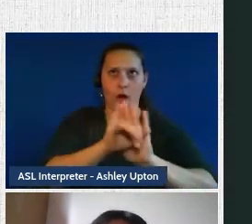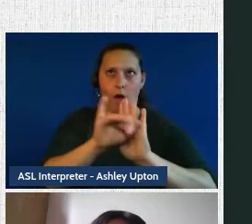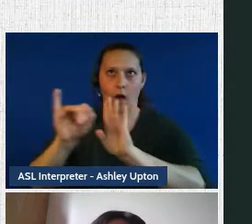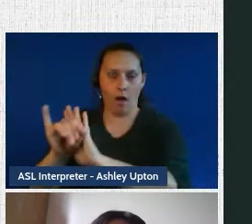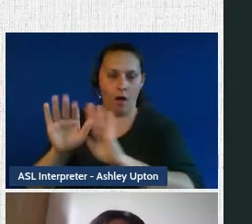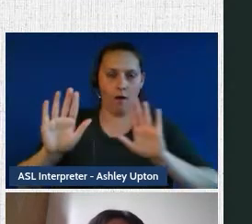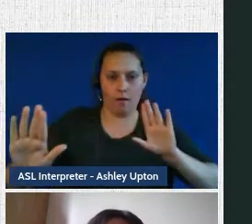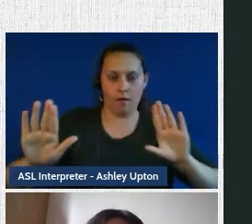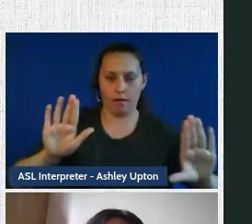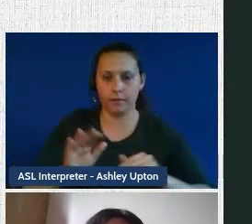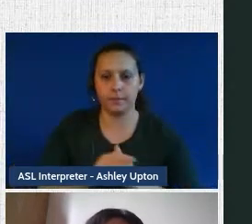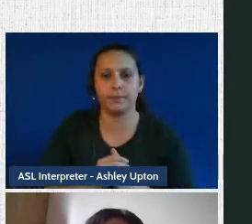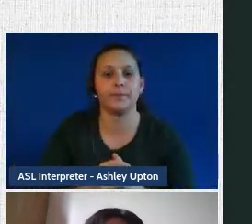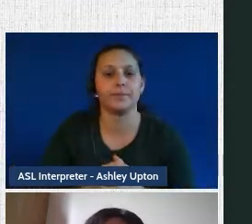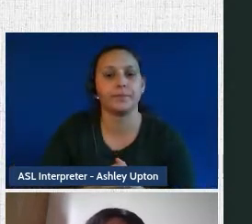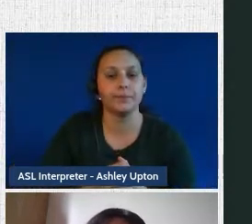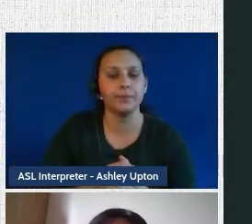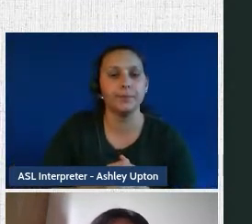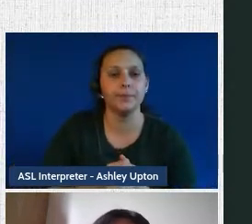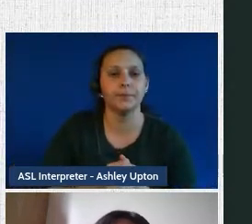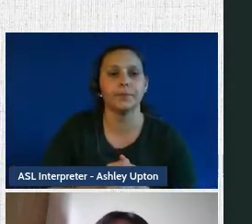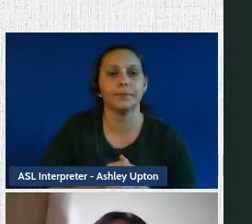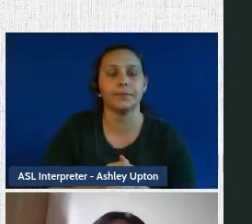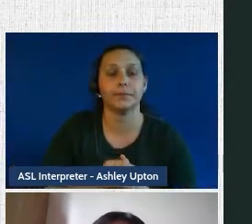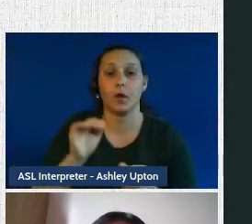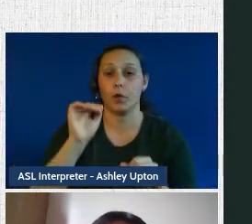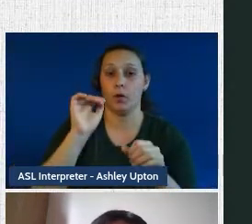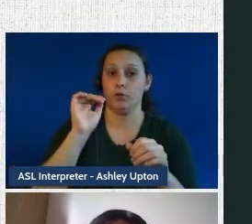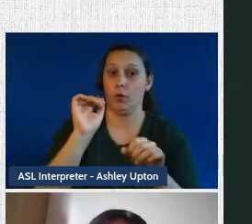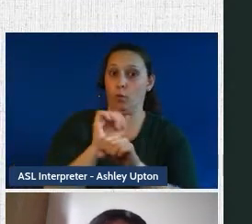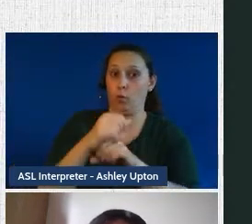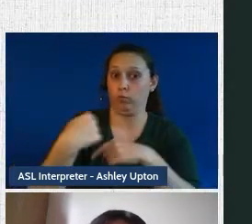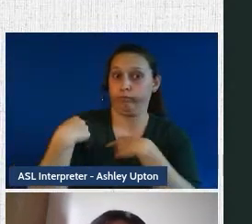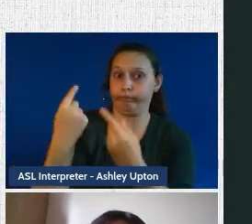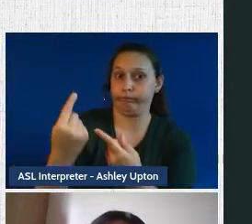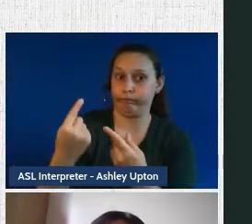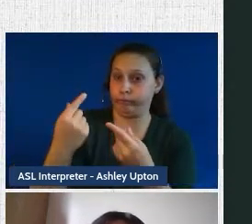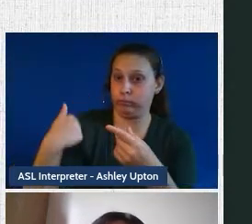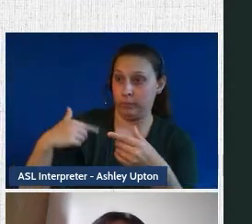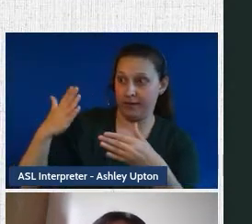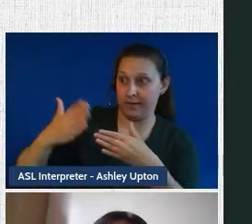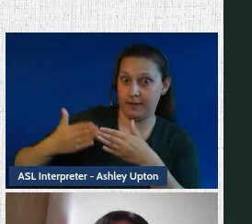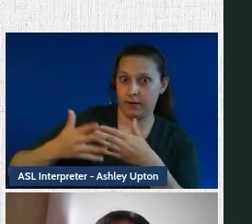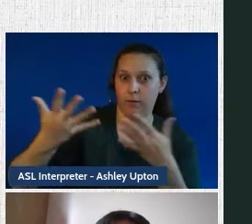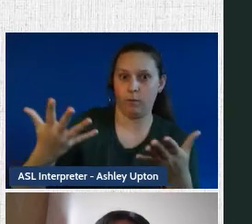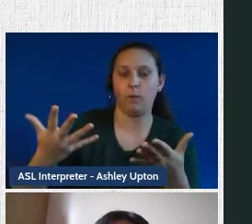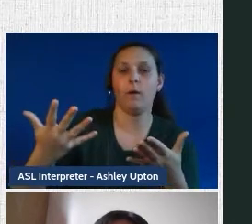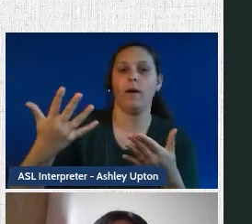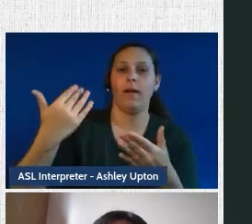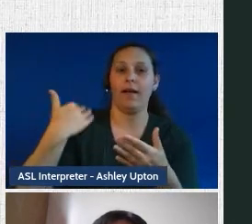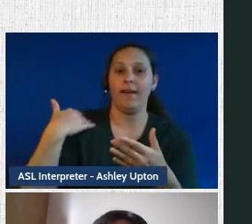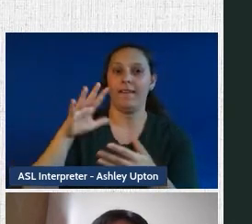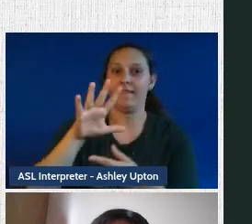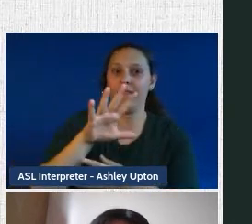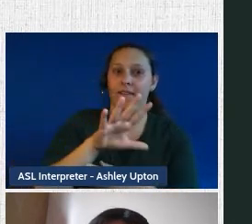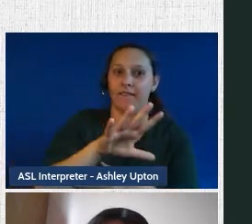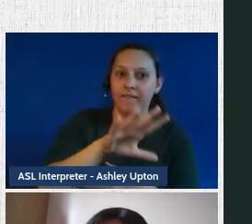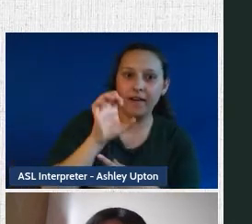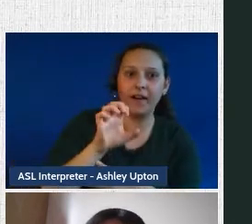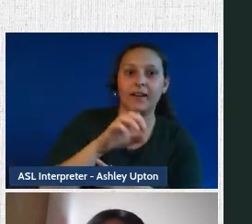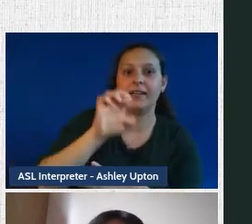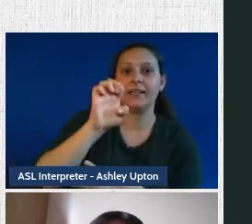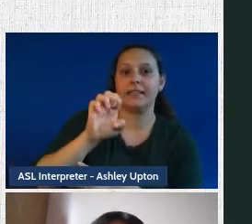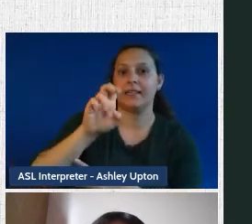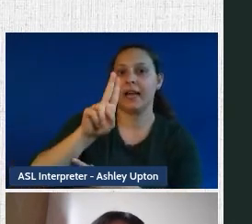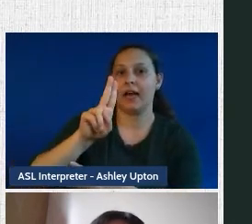So a bit of work we've completed up until now. As I've mentioned before, we've read and annotated over 500 EU IPO